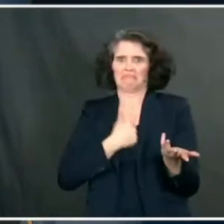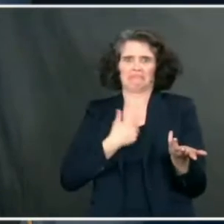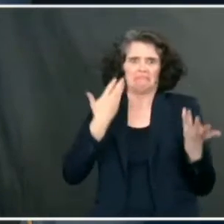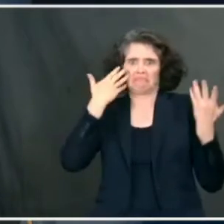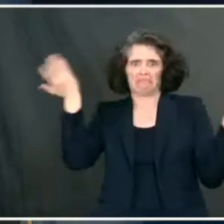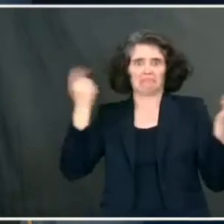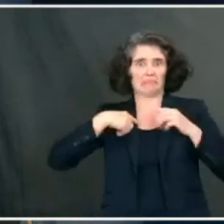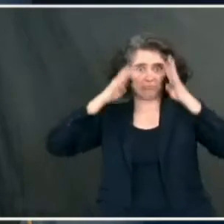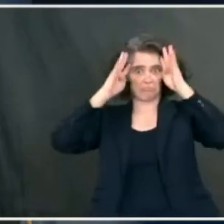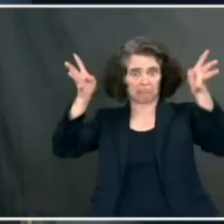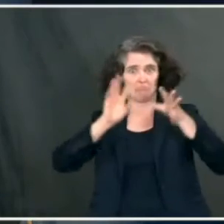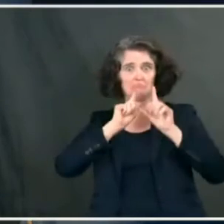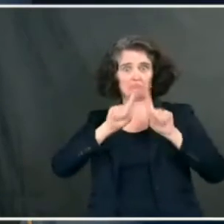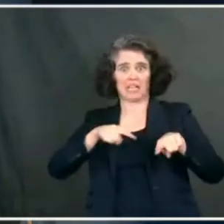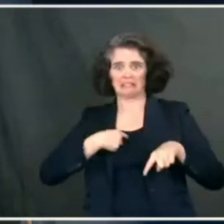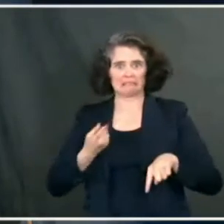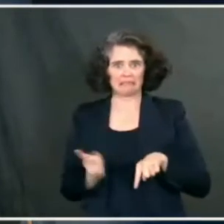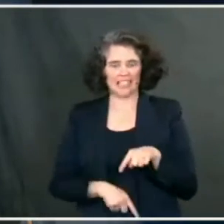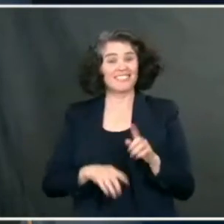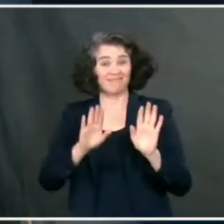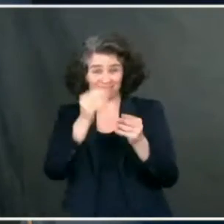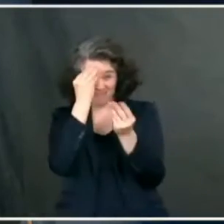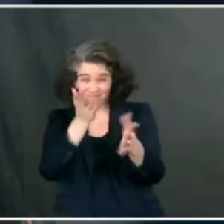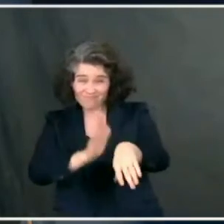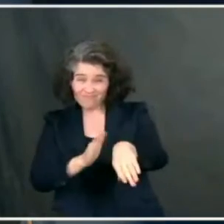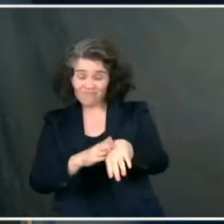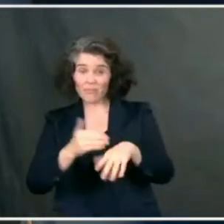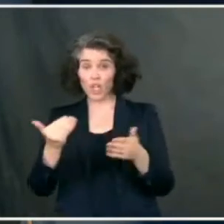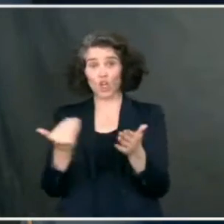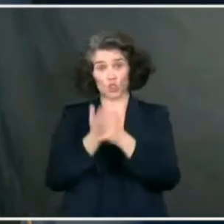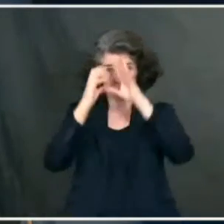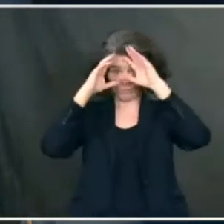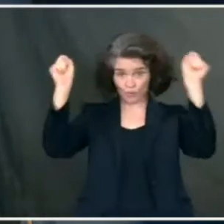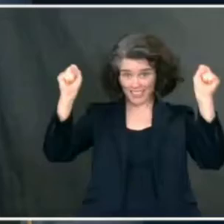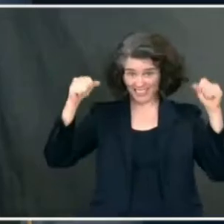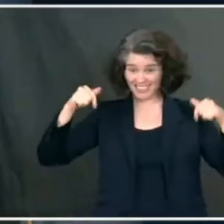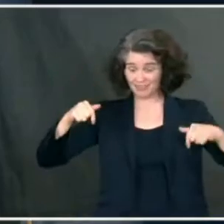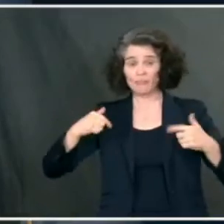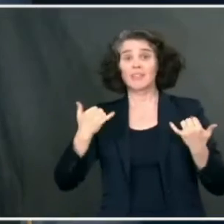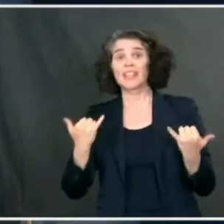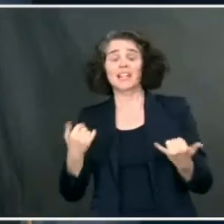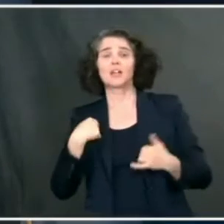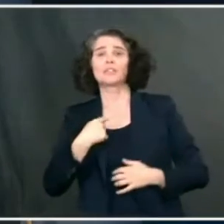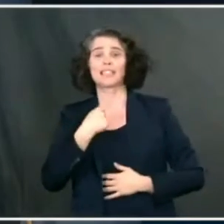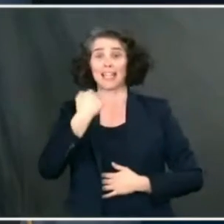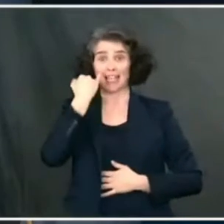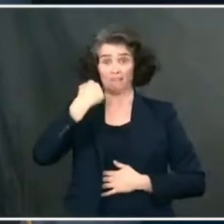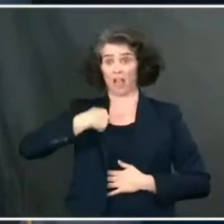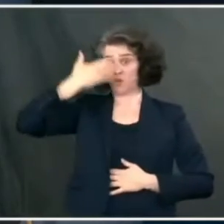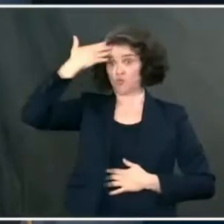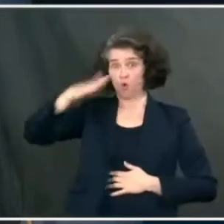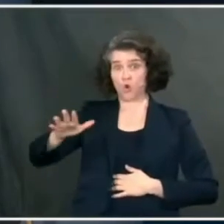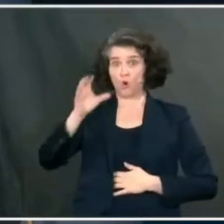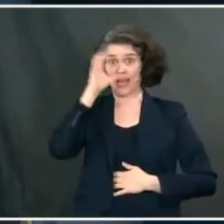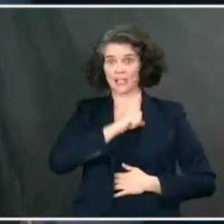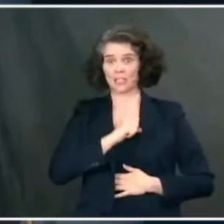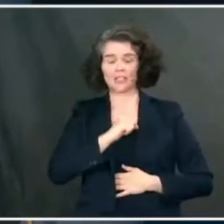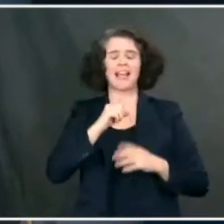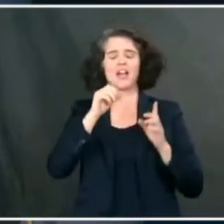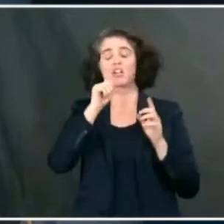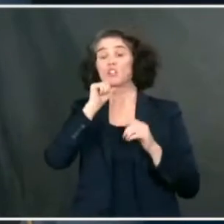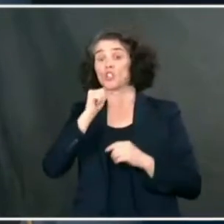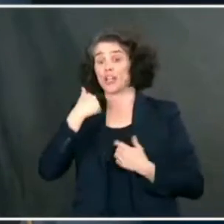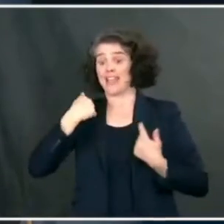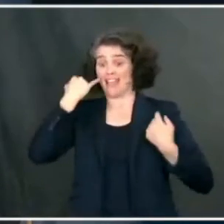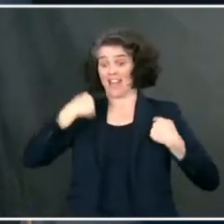Well, you know, one of the new things in this administration is if you don't know the answer, don't guess. Just say you don't know the answer. Yeah. Yes.